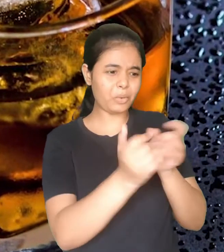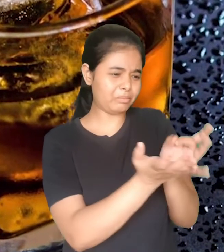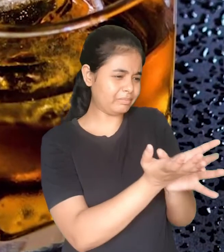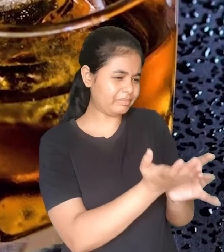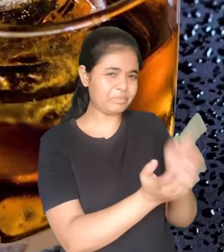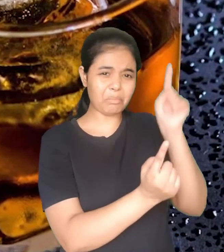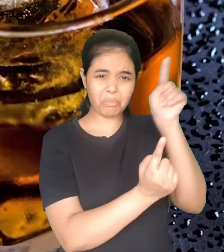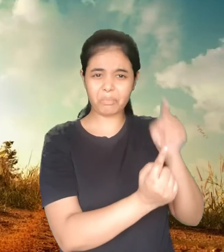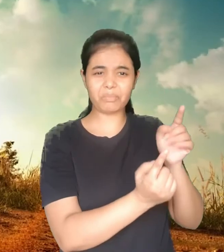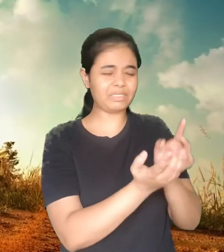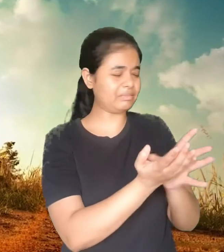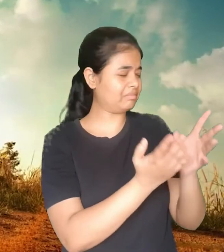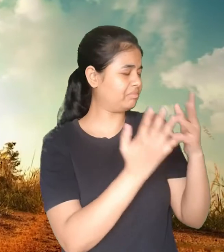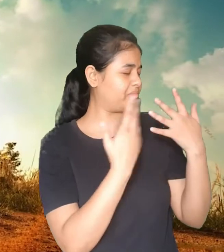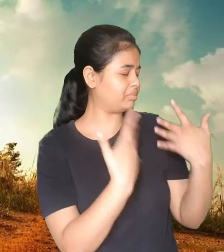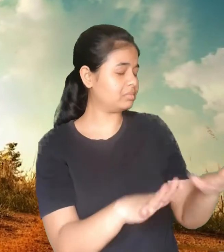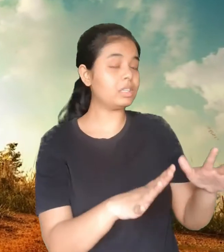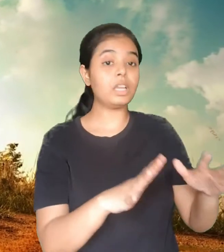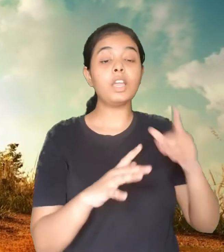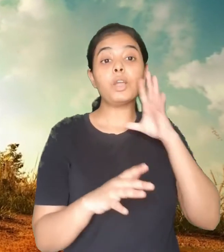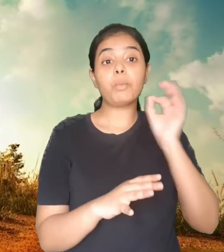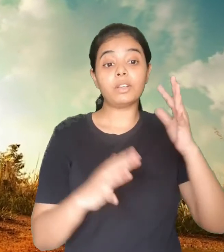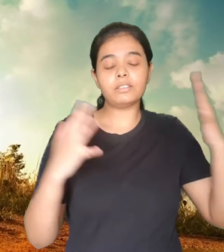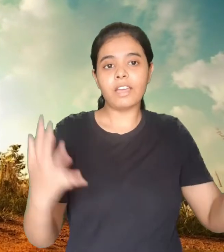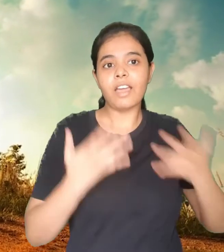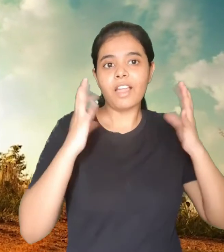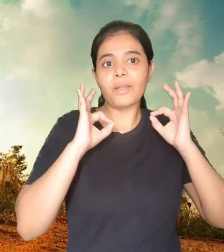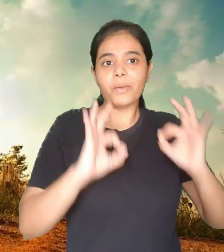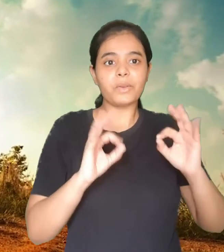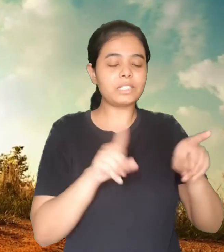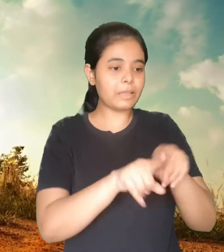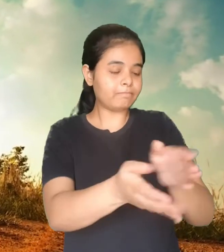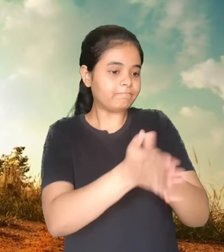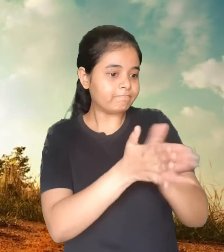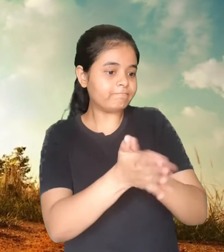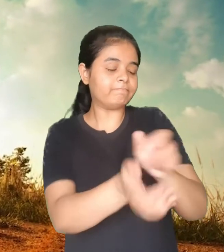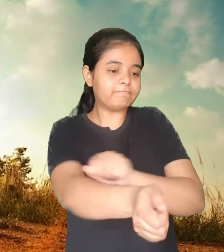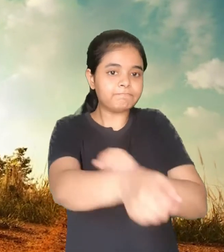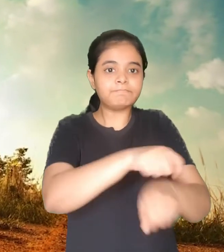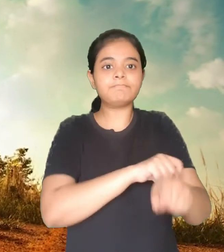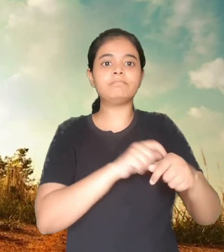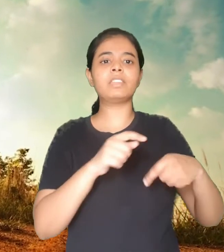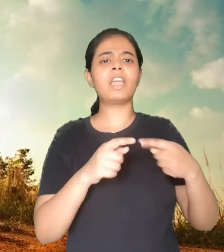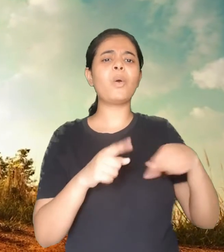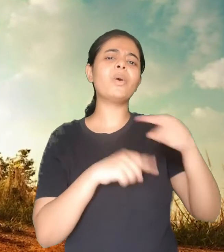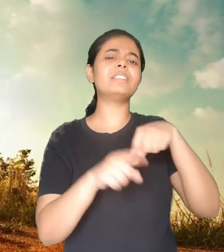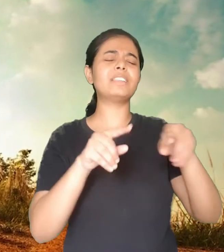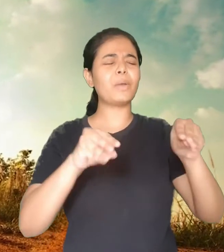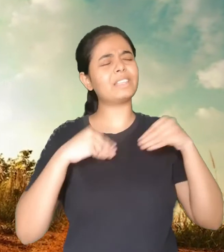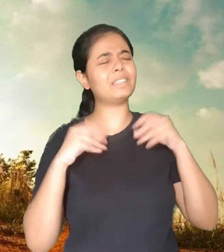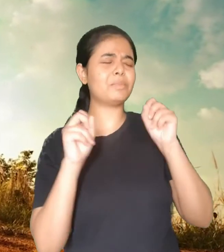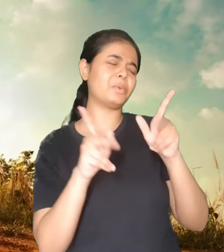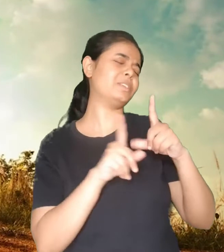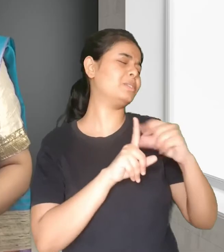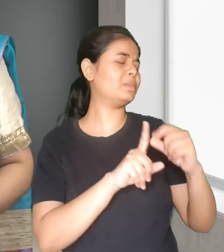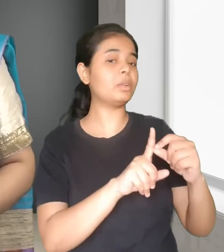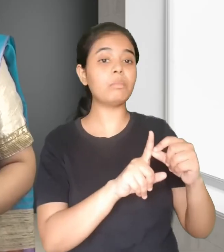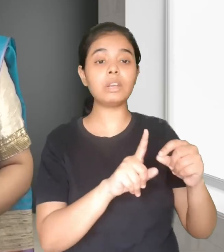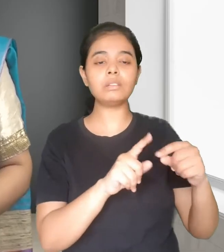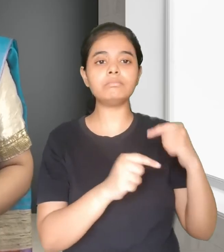steps to stay healthy, one important aspect that needs to be communicated is staying motivated.